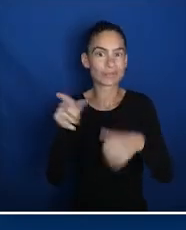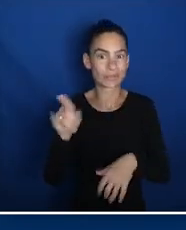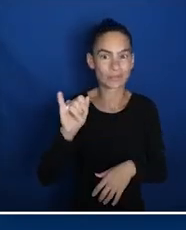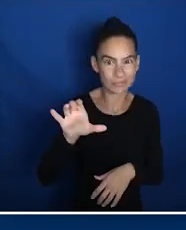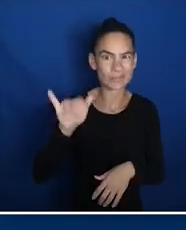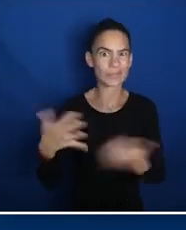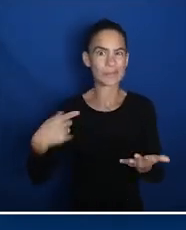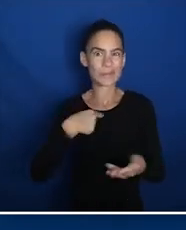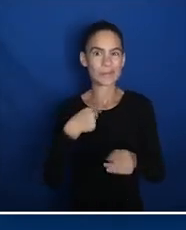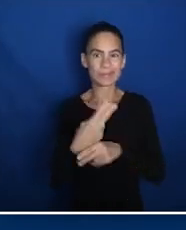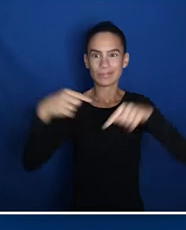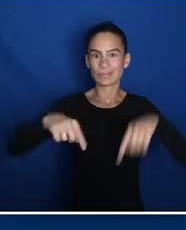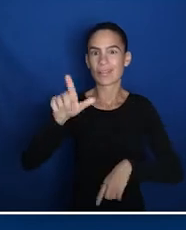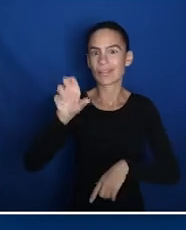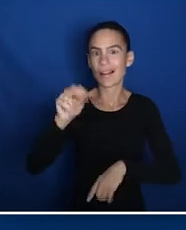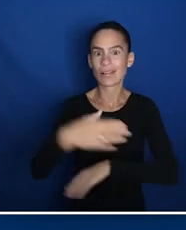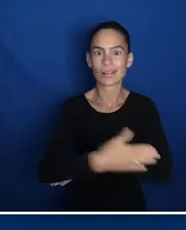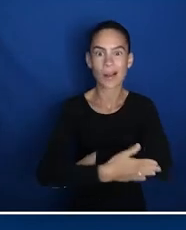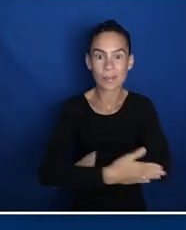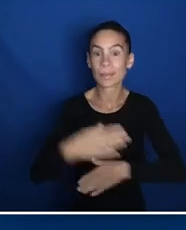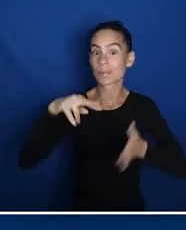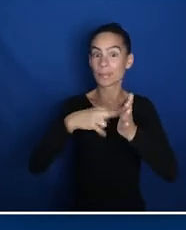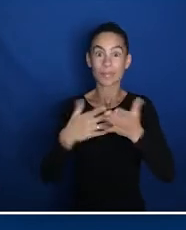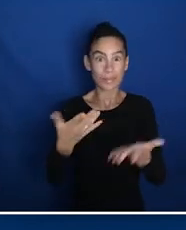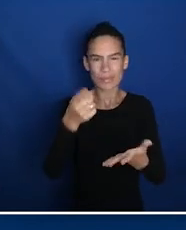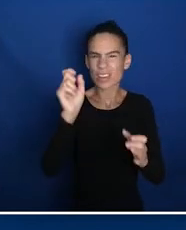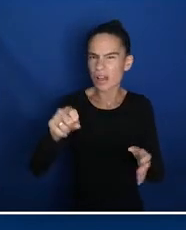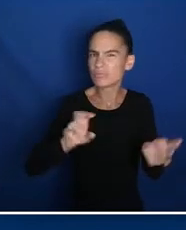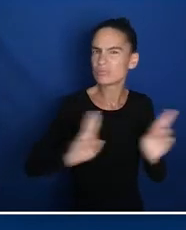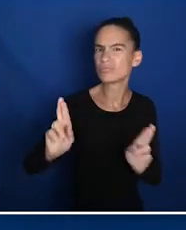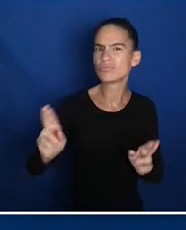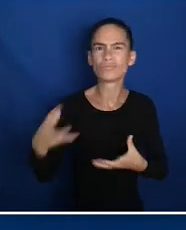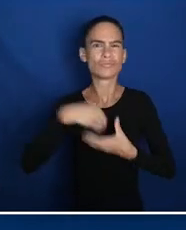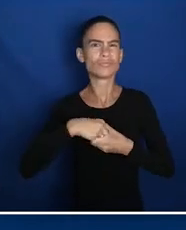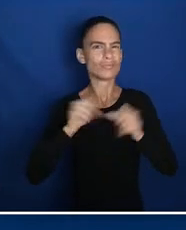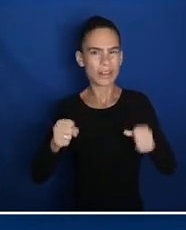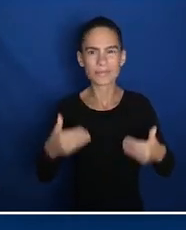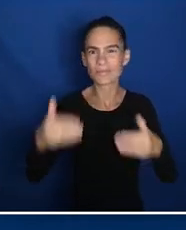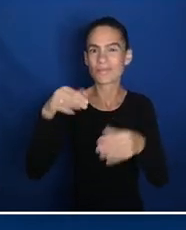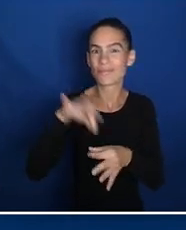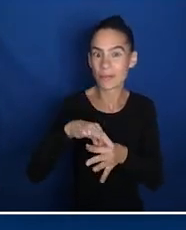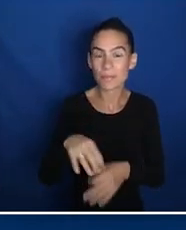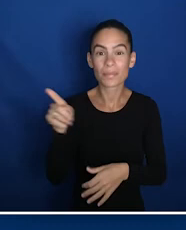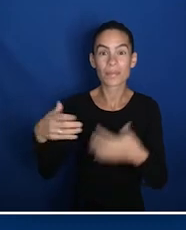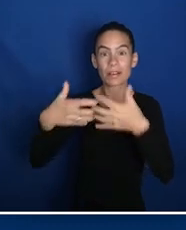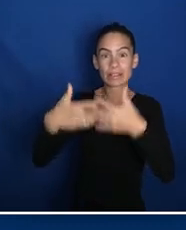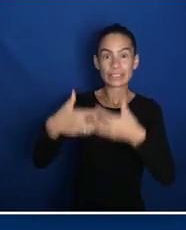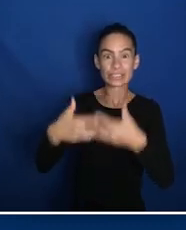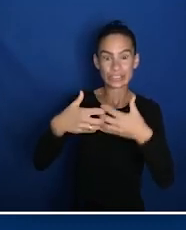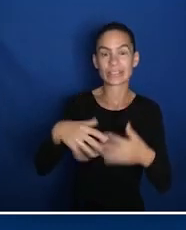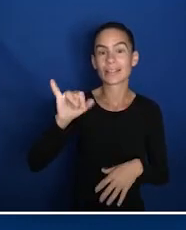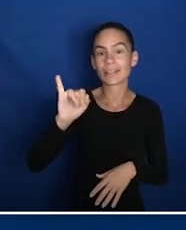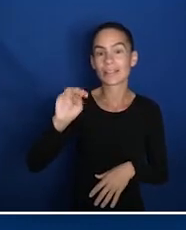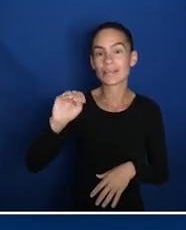that you can be prepared to vote. An image cast voting machine featuring a screen and panel of buttons. The image cast machine